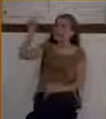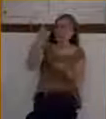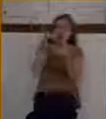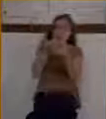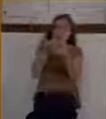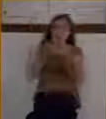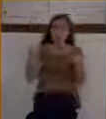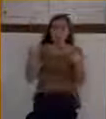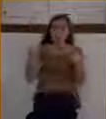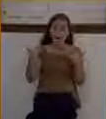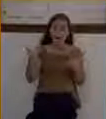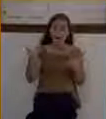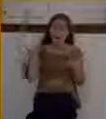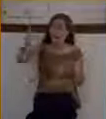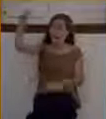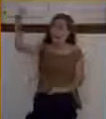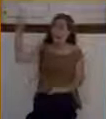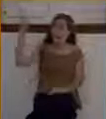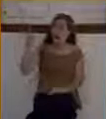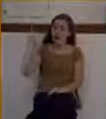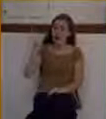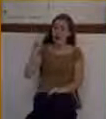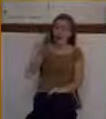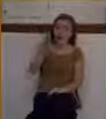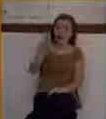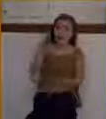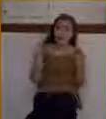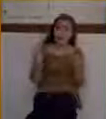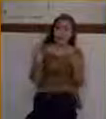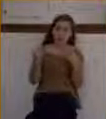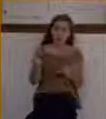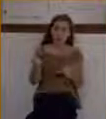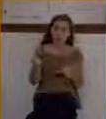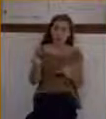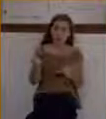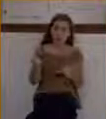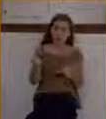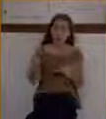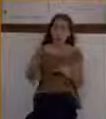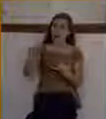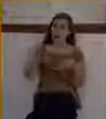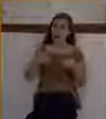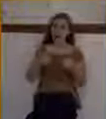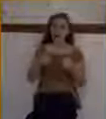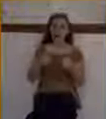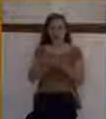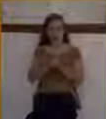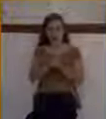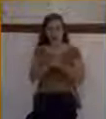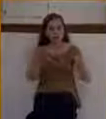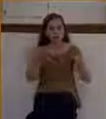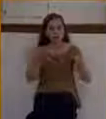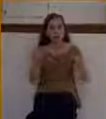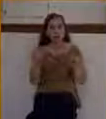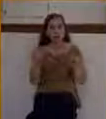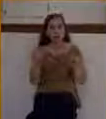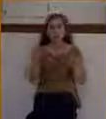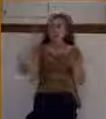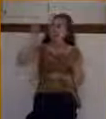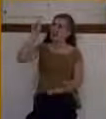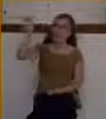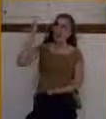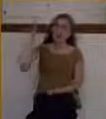He's passing by right now. And he reaches out to you with loving arms of mercy.